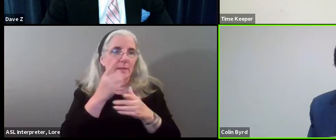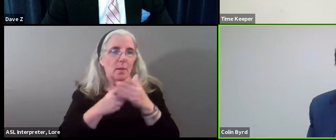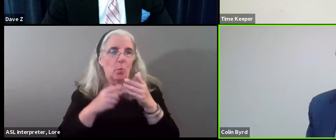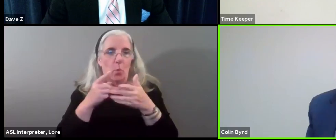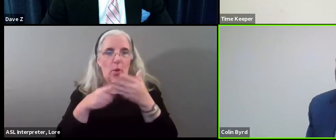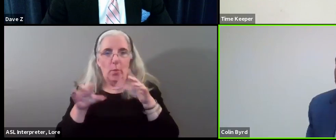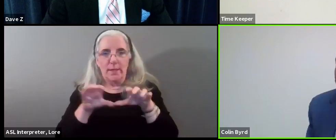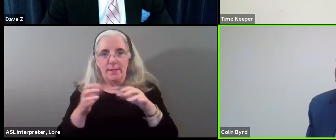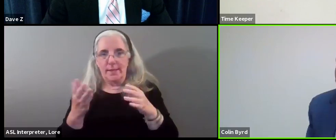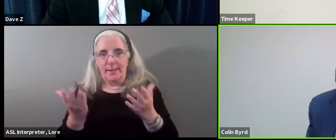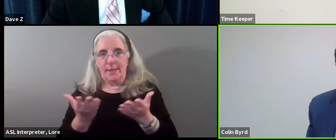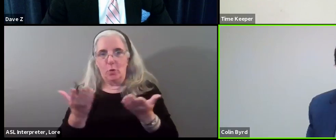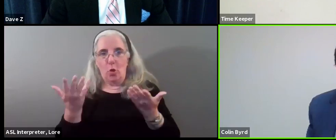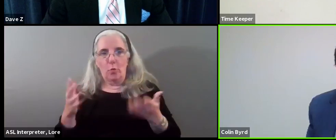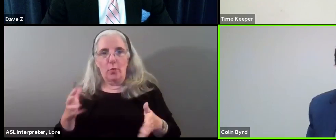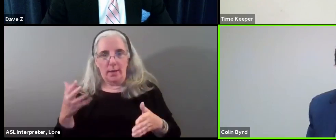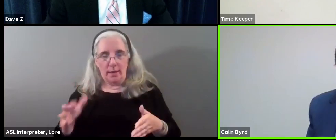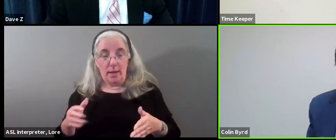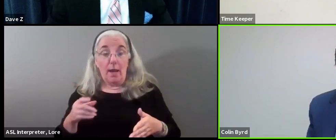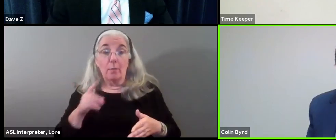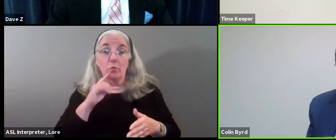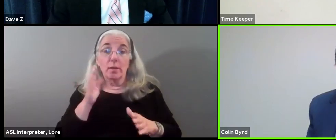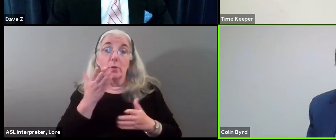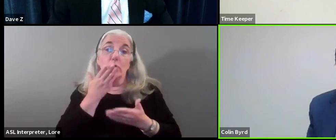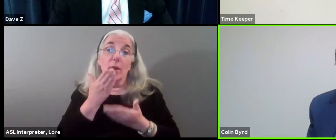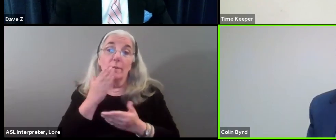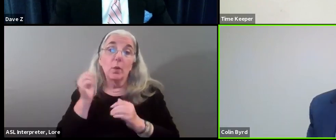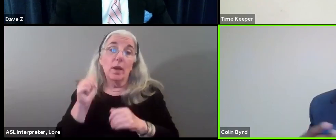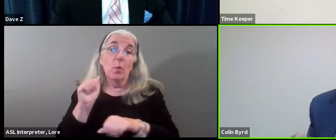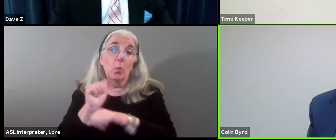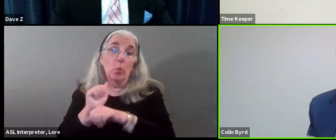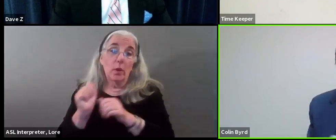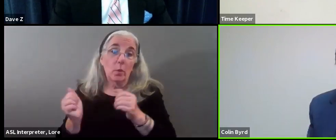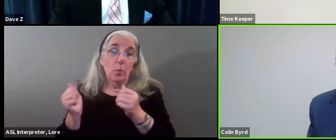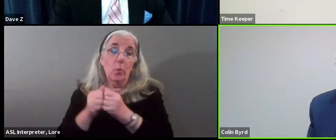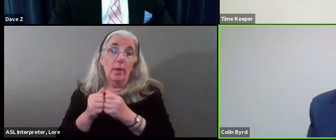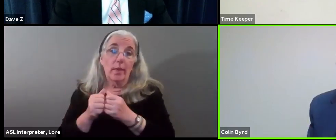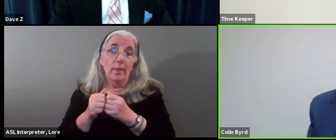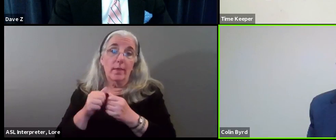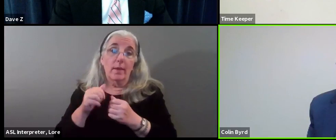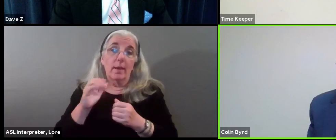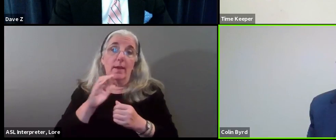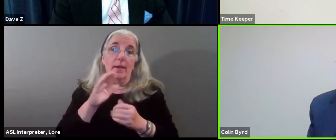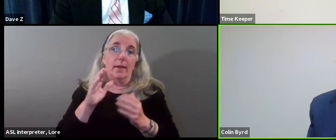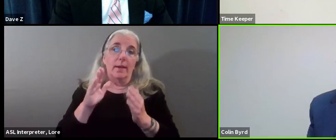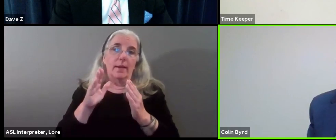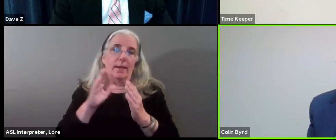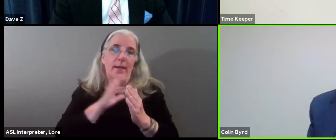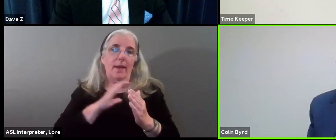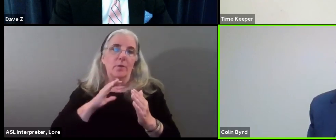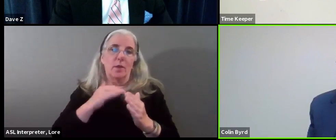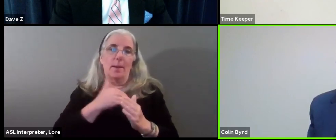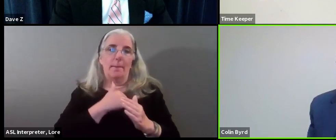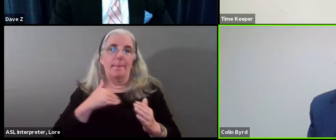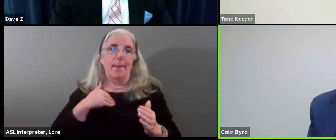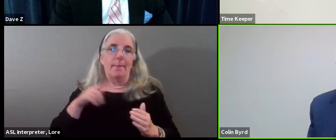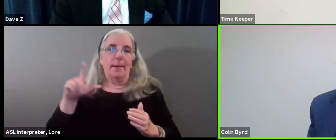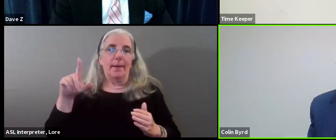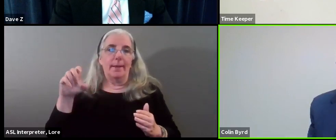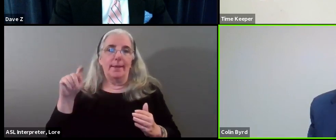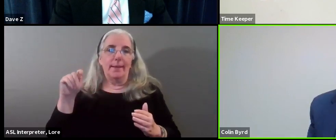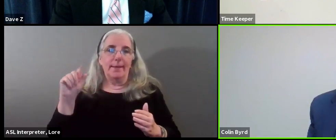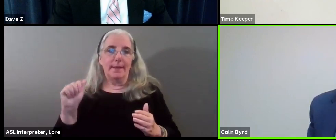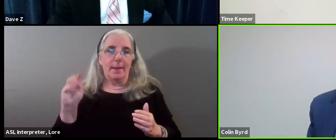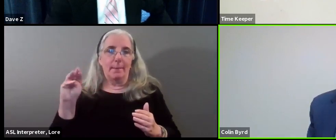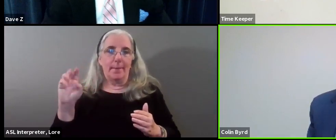well. I'm so grateful that we were able to work with outgoing council member Lita Mack when I first got on the city